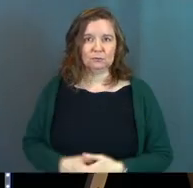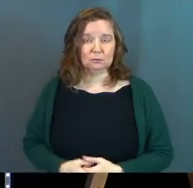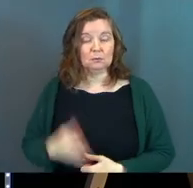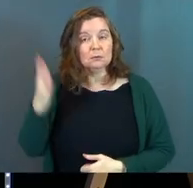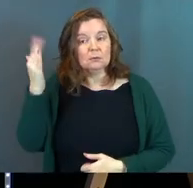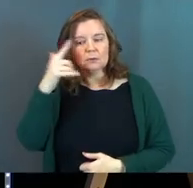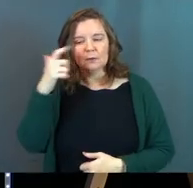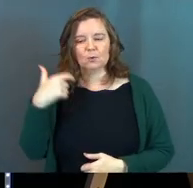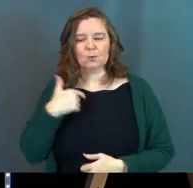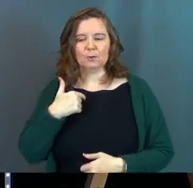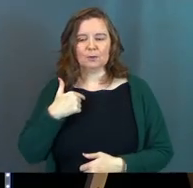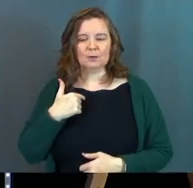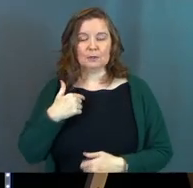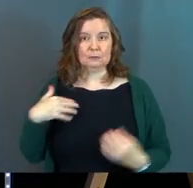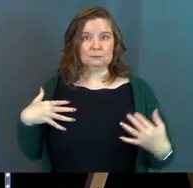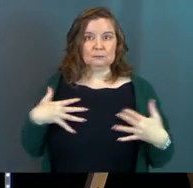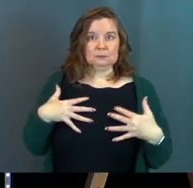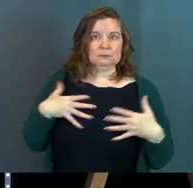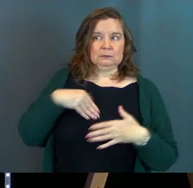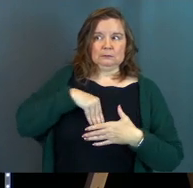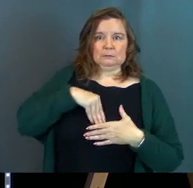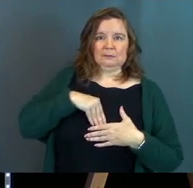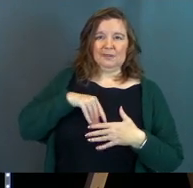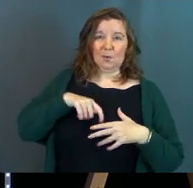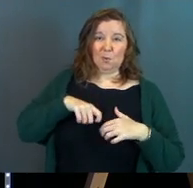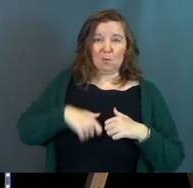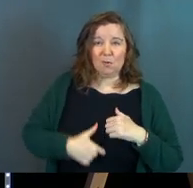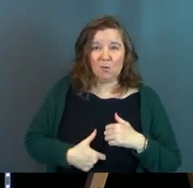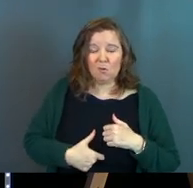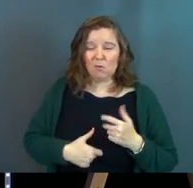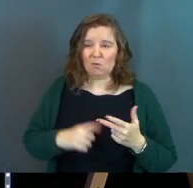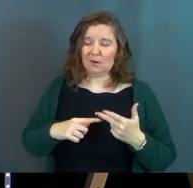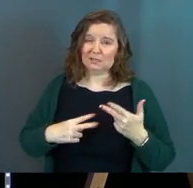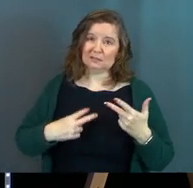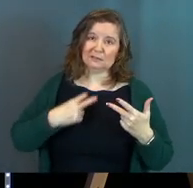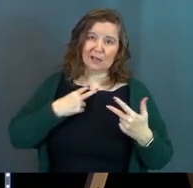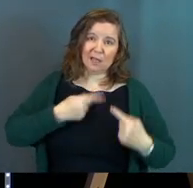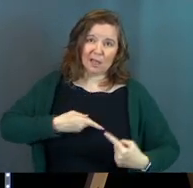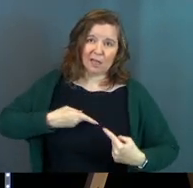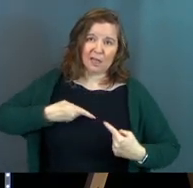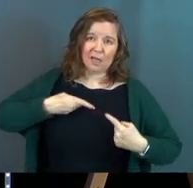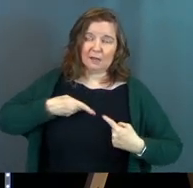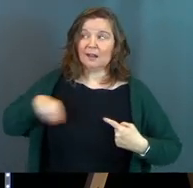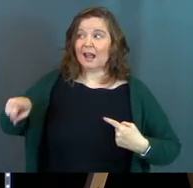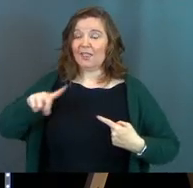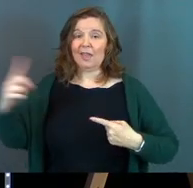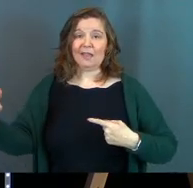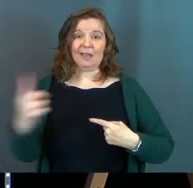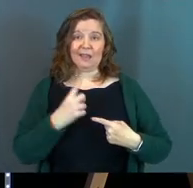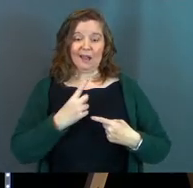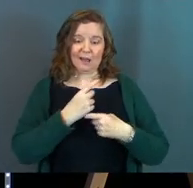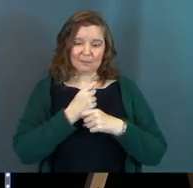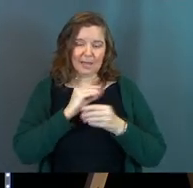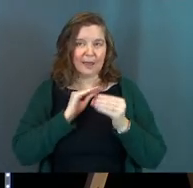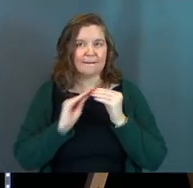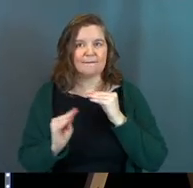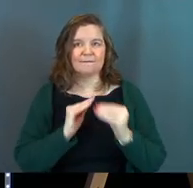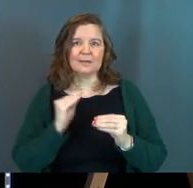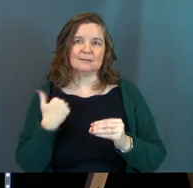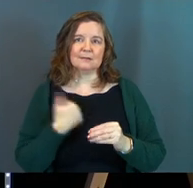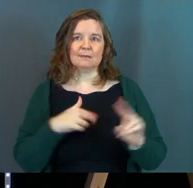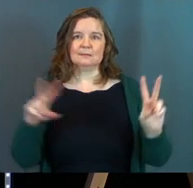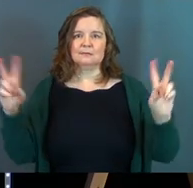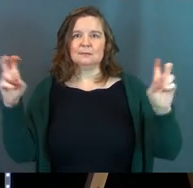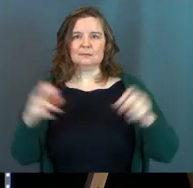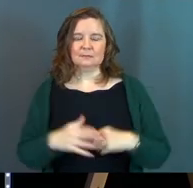Because we're fearful, and we're broken, and we're stuck, and they can come and fix us.